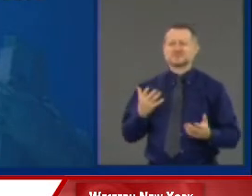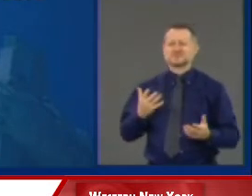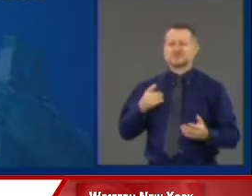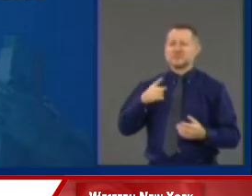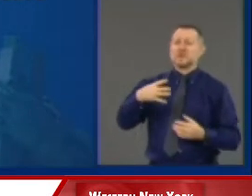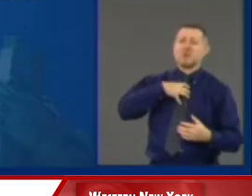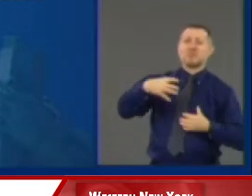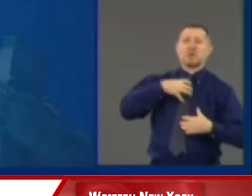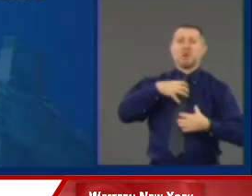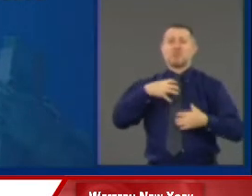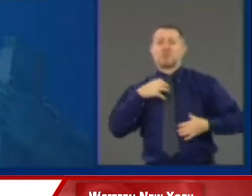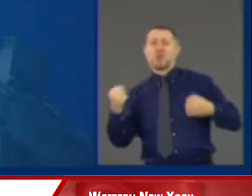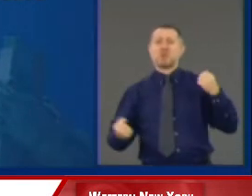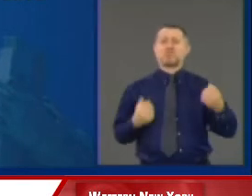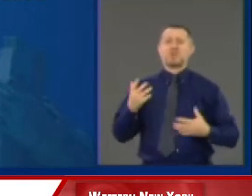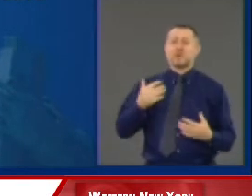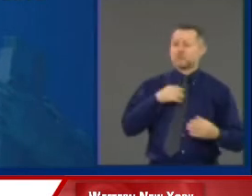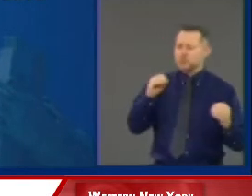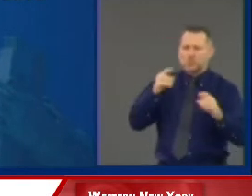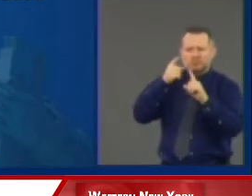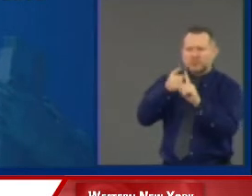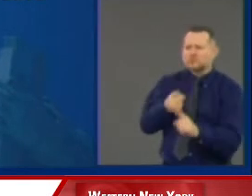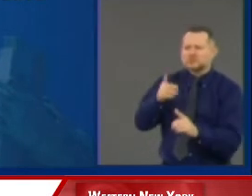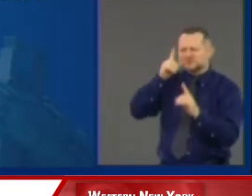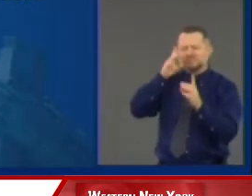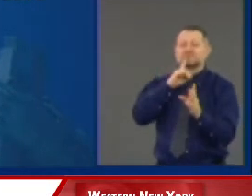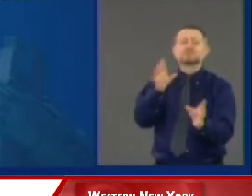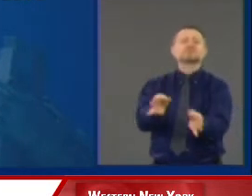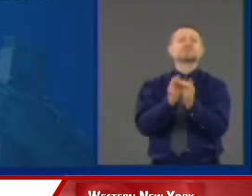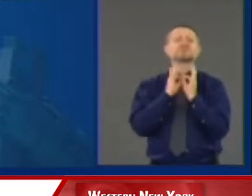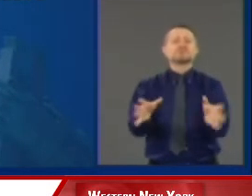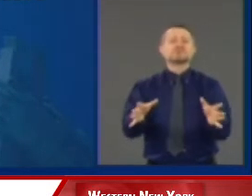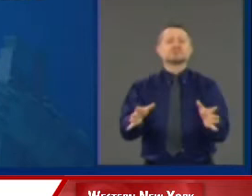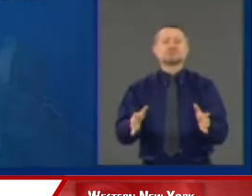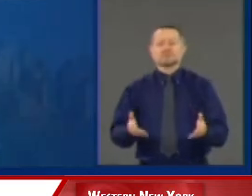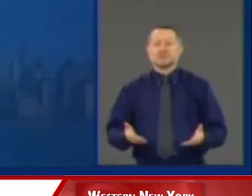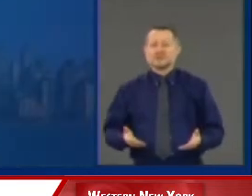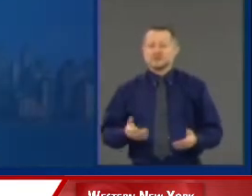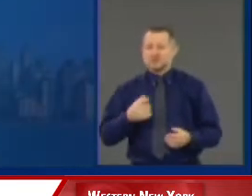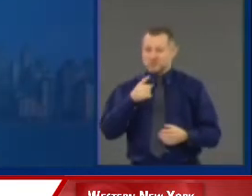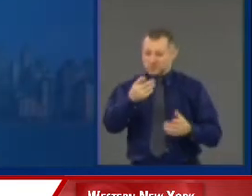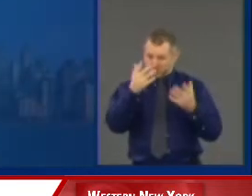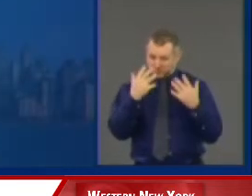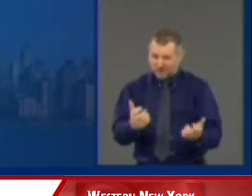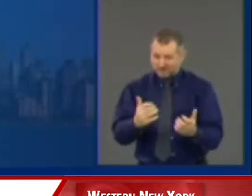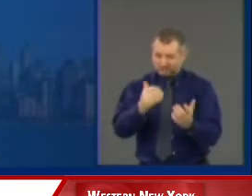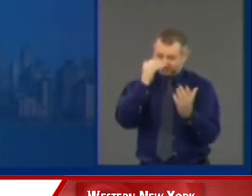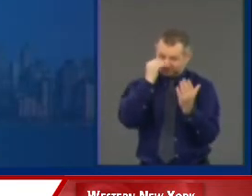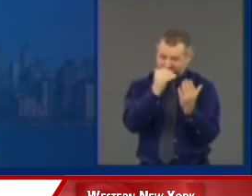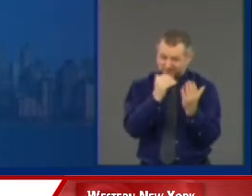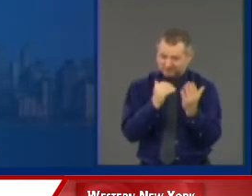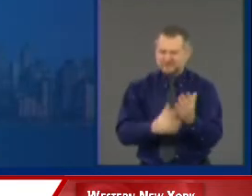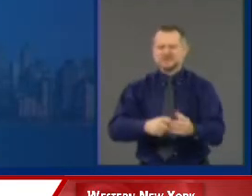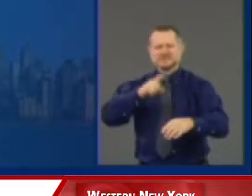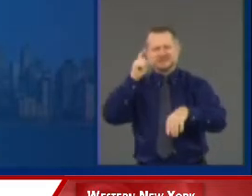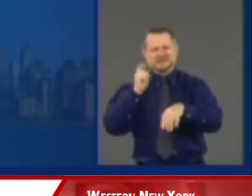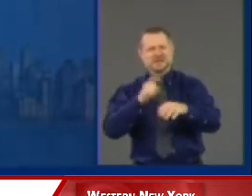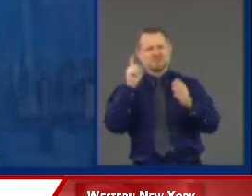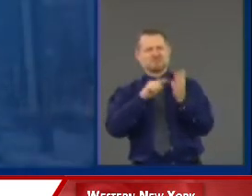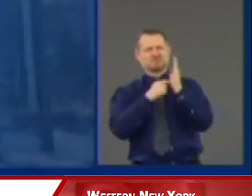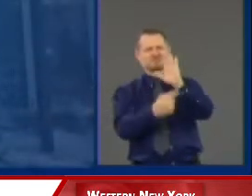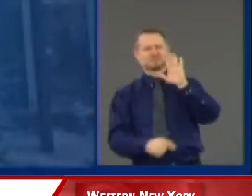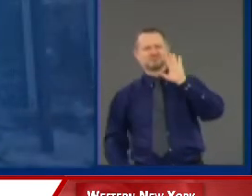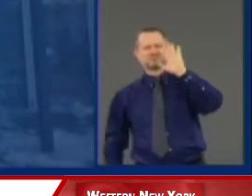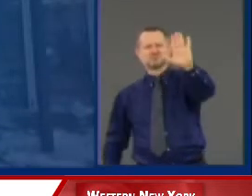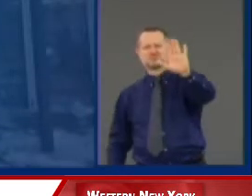wind. If you don't know exactly what changes we need to make. And we have to be smart